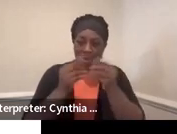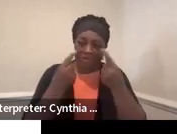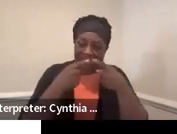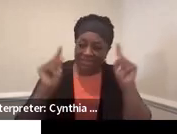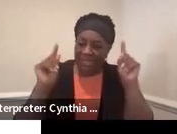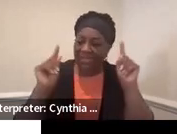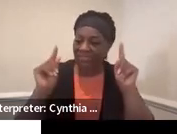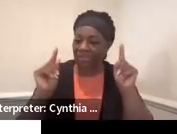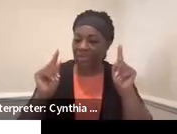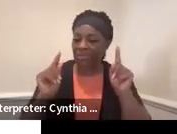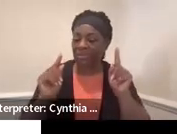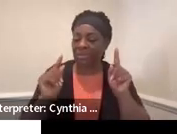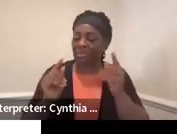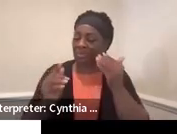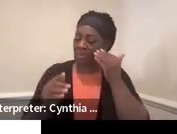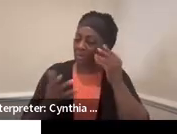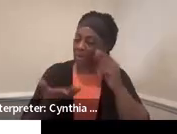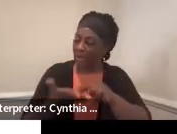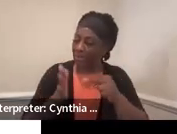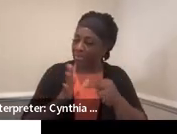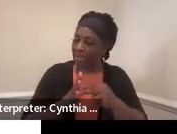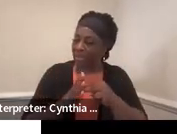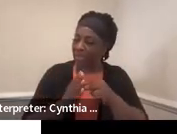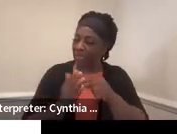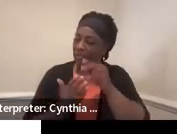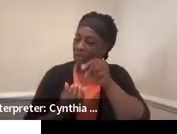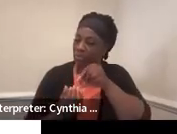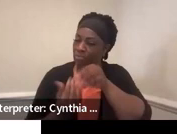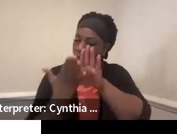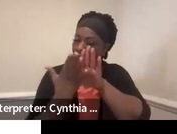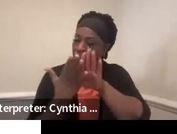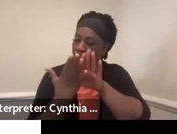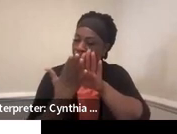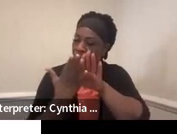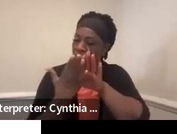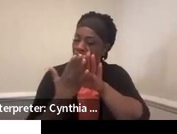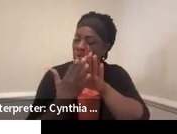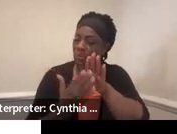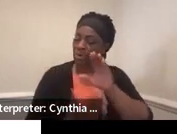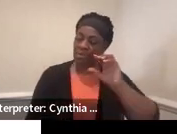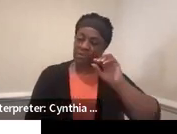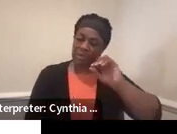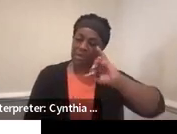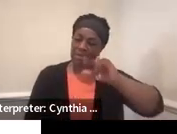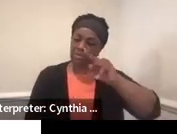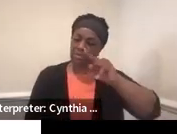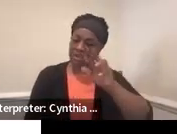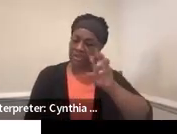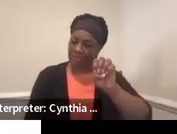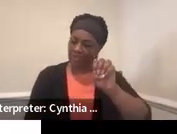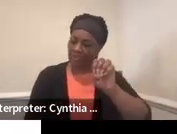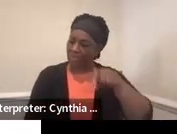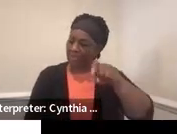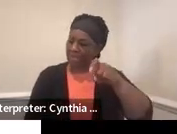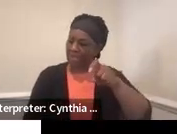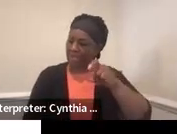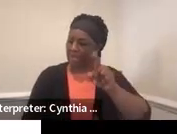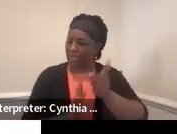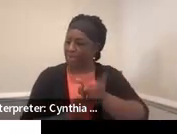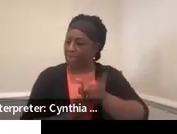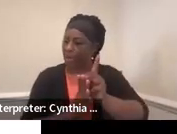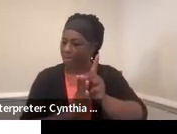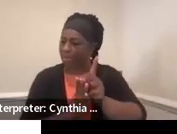in you know addressing whatever the learning need or objective is in that sense. So be